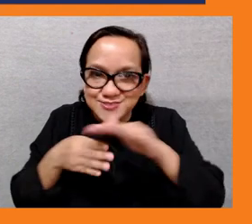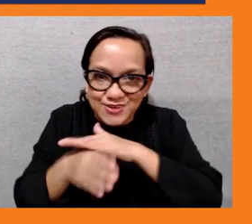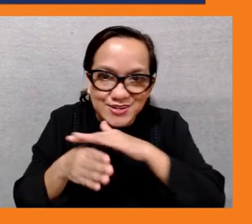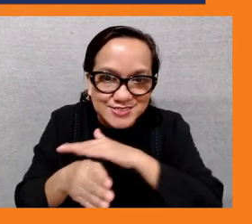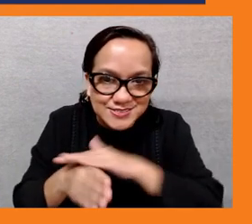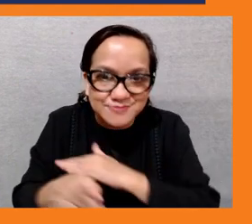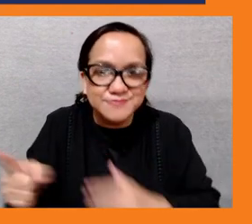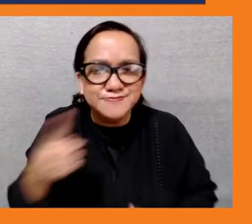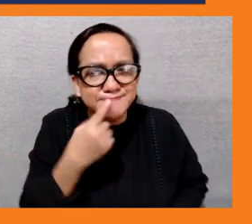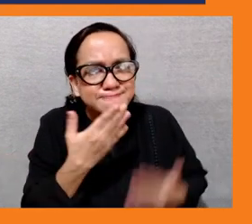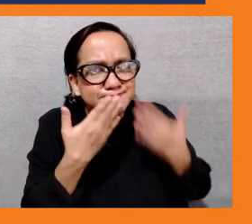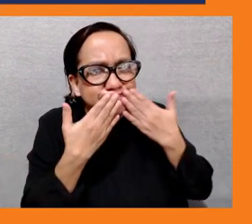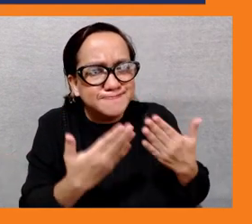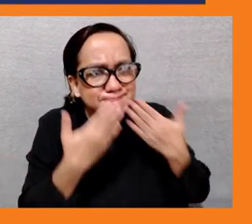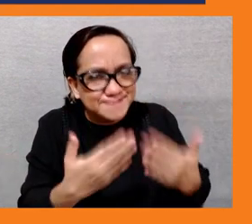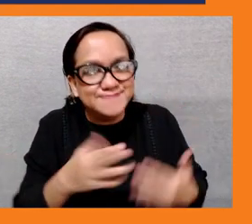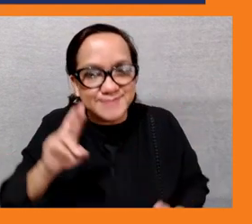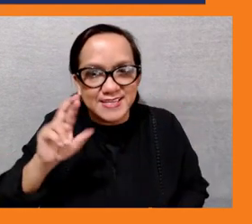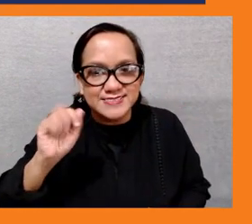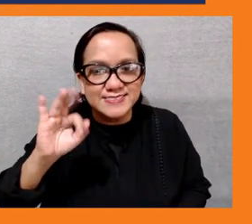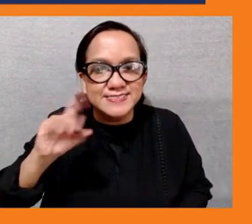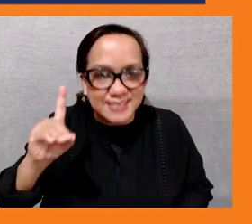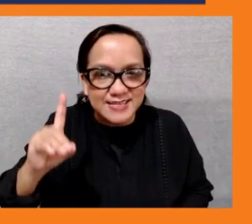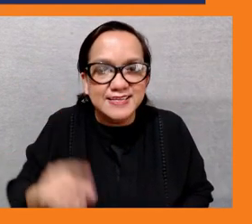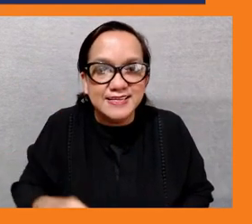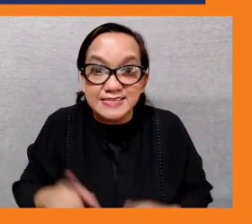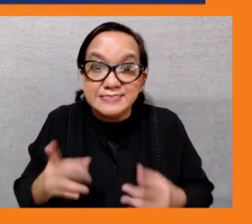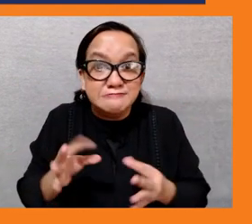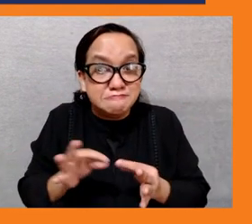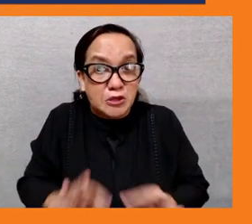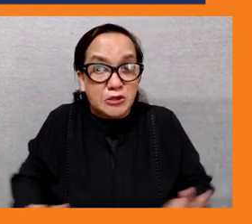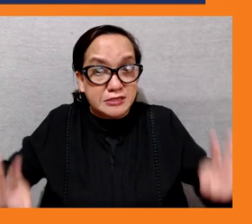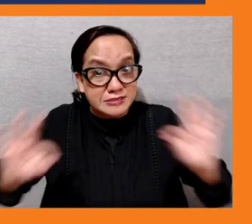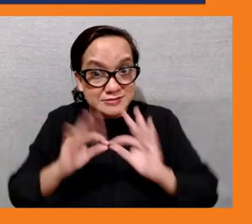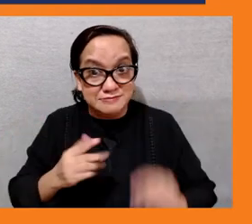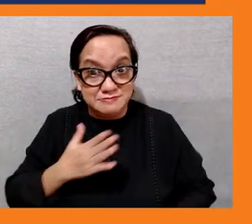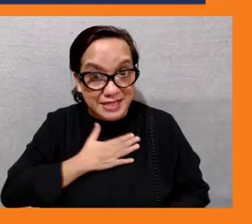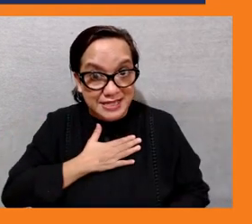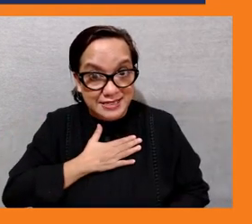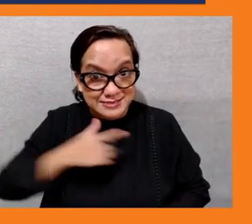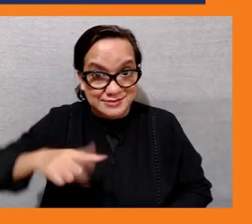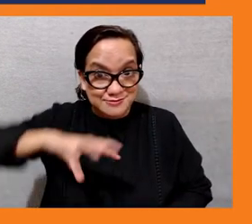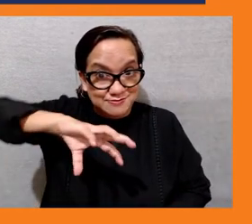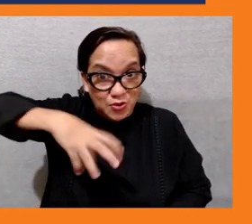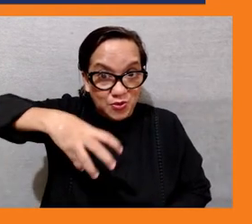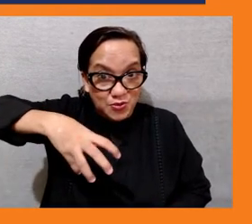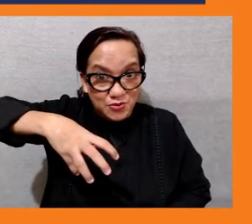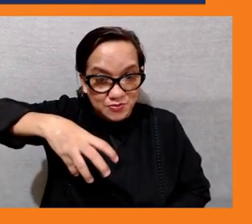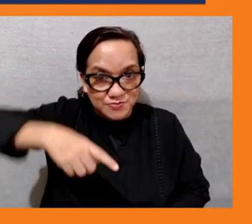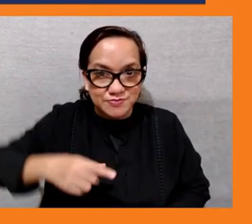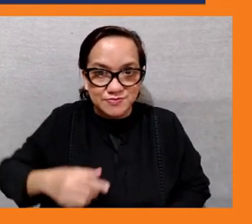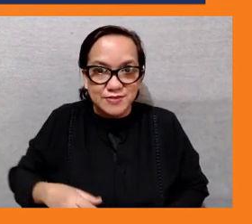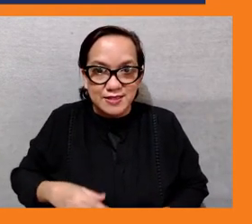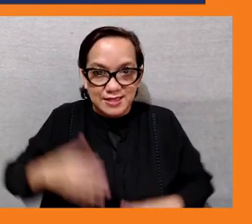when we work in the atoll countries uh because we are aiming to engage as many vulnerable youth as possible those who are living